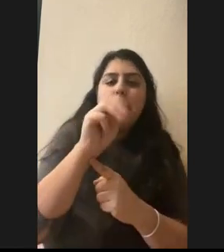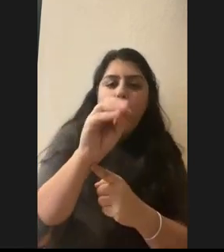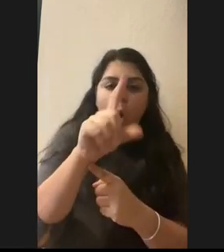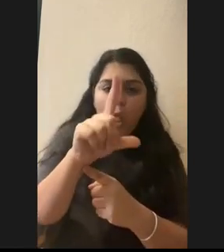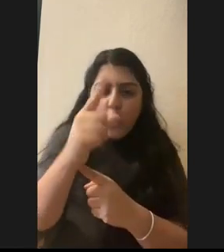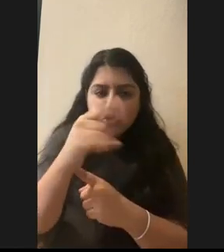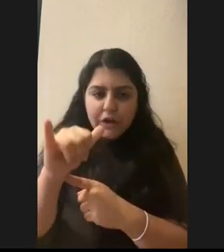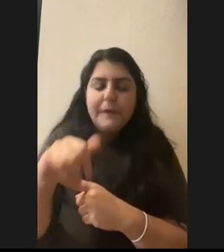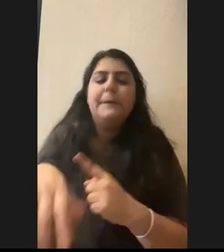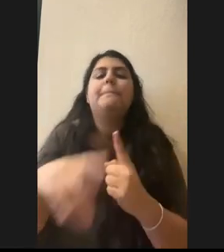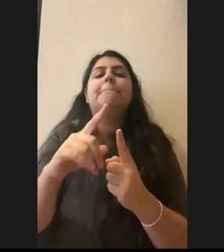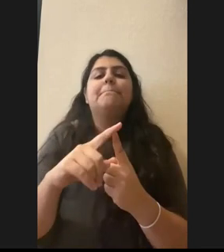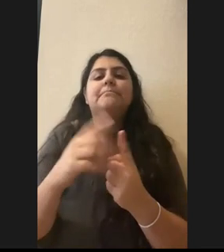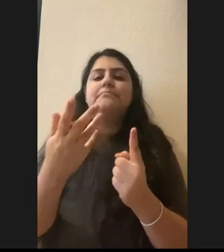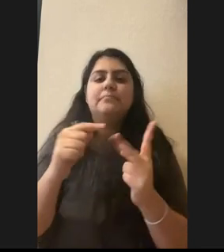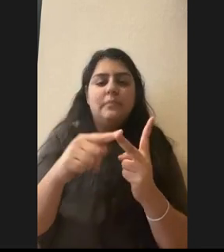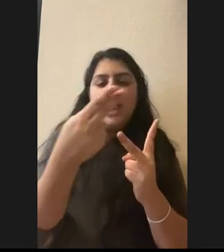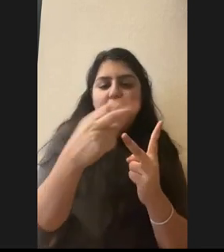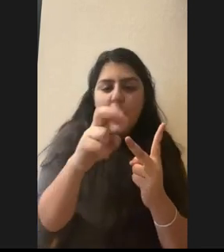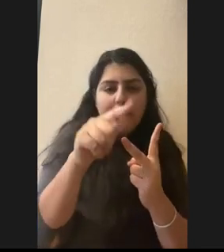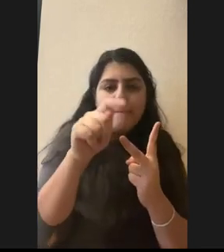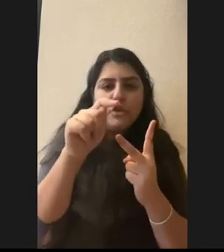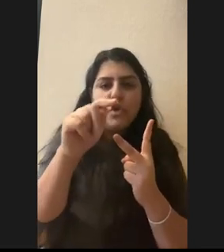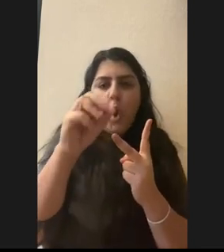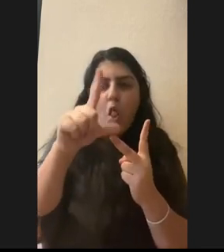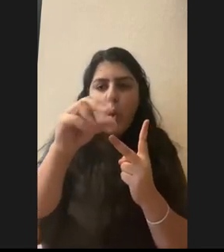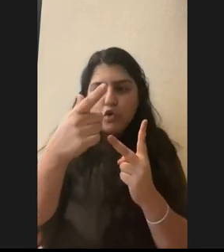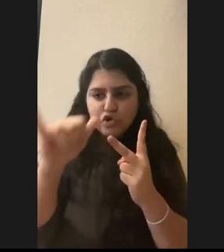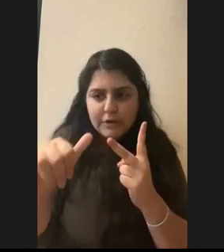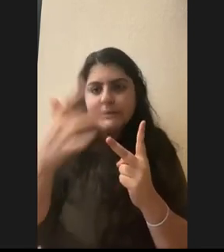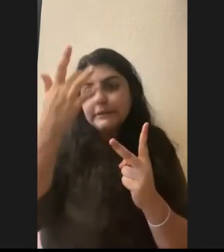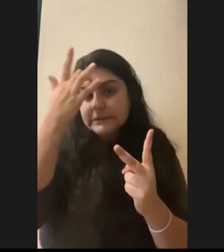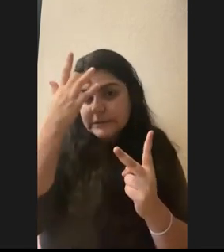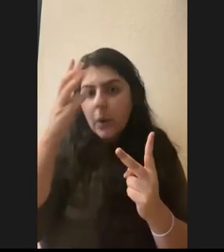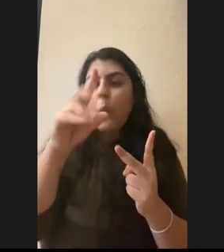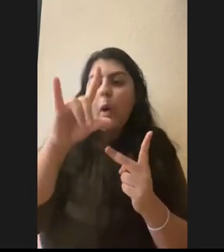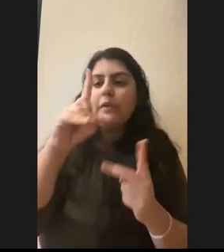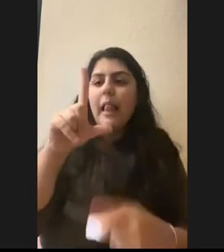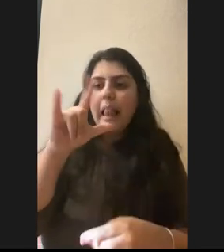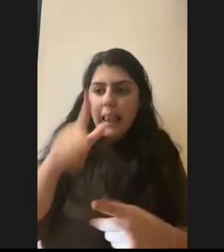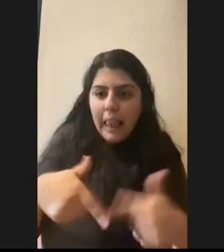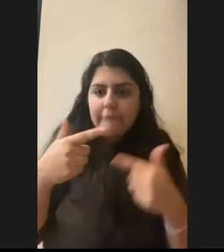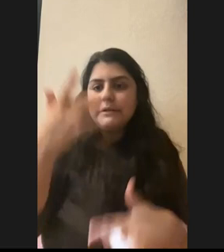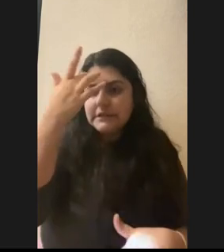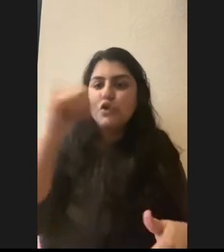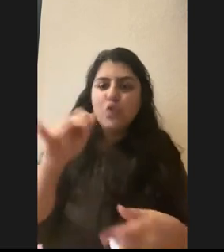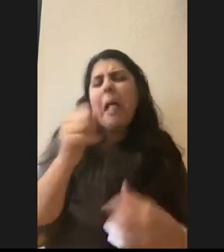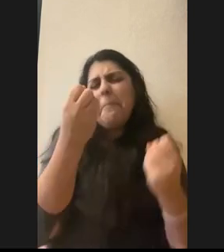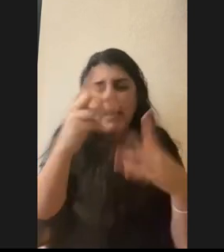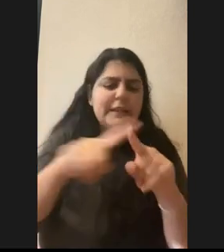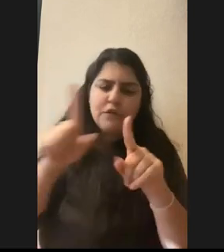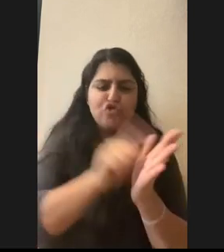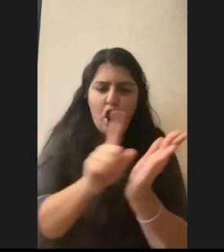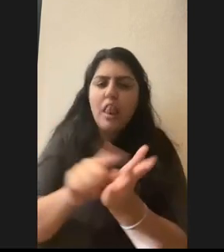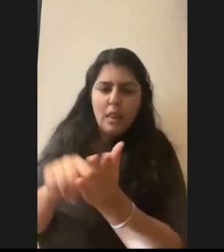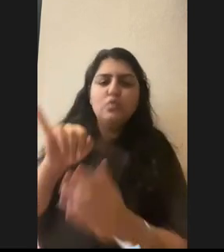um, you know, herpetology, um, disease, wildlife disease journals. There's all kinds of journals out there. And a lot